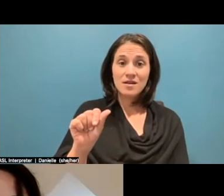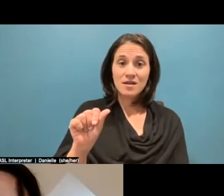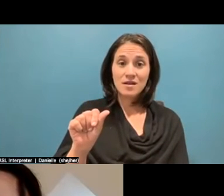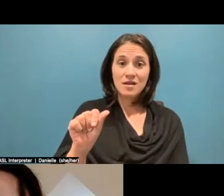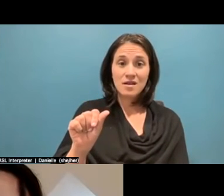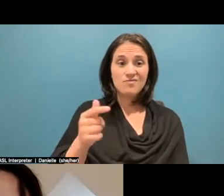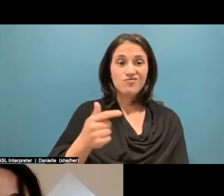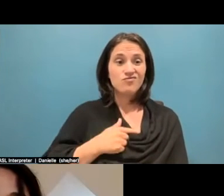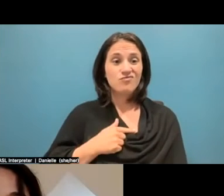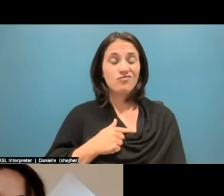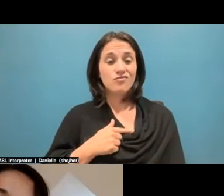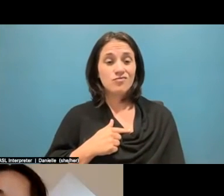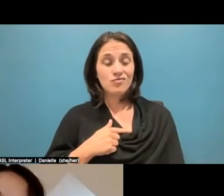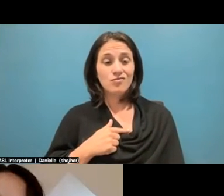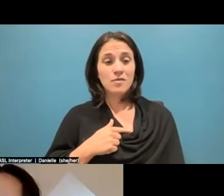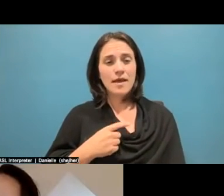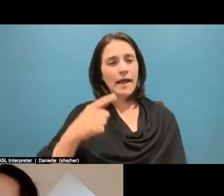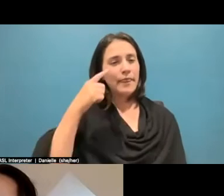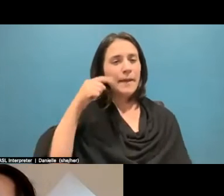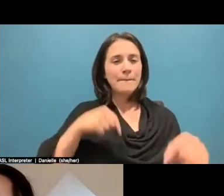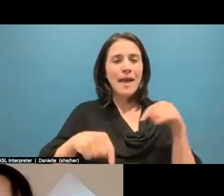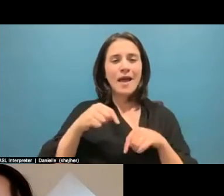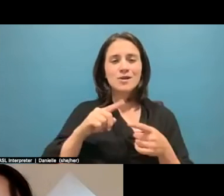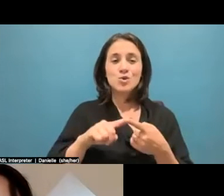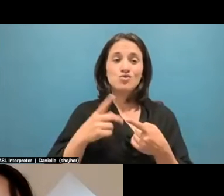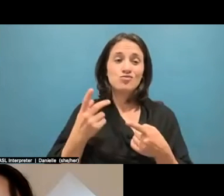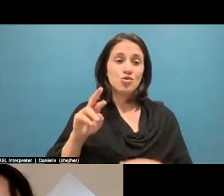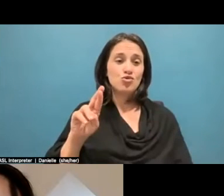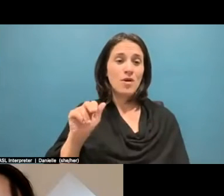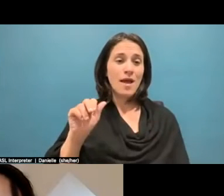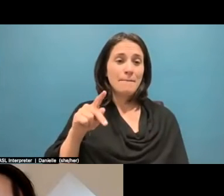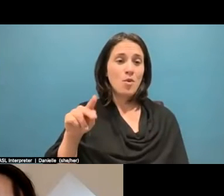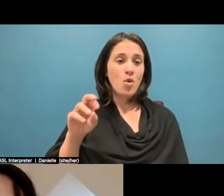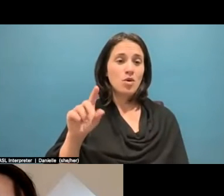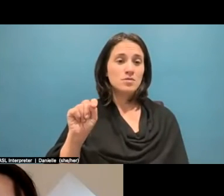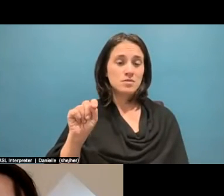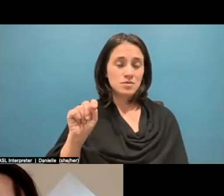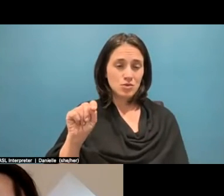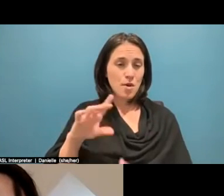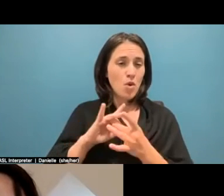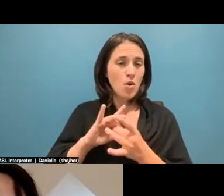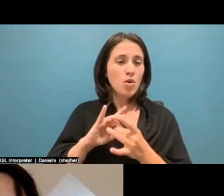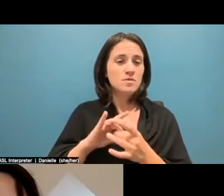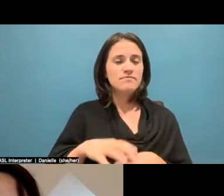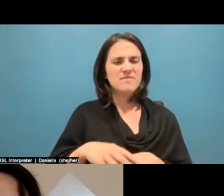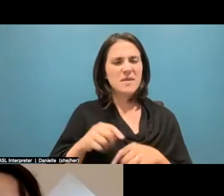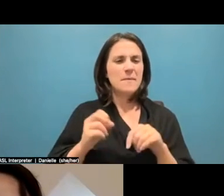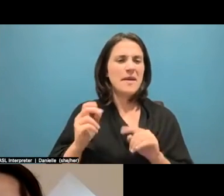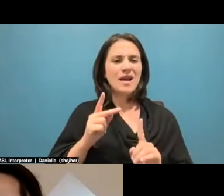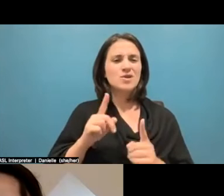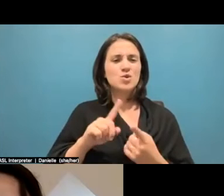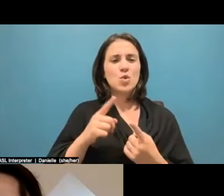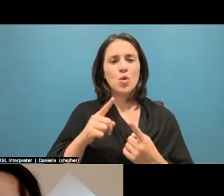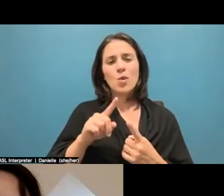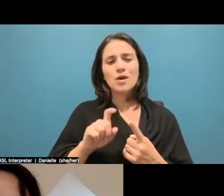goes back to the rapport, right? And I'll go back to the question about advocacy and journalism.